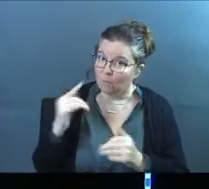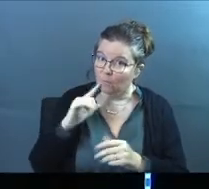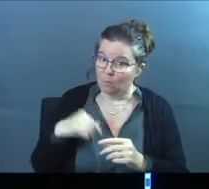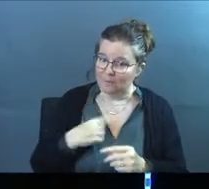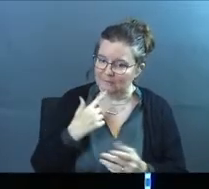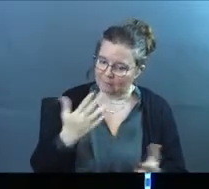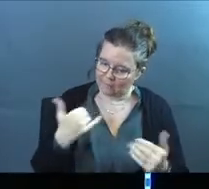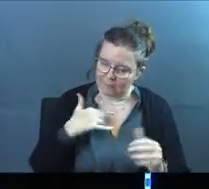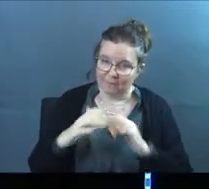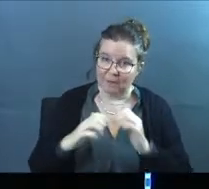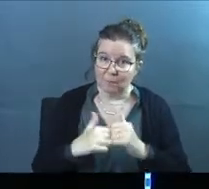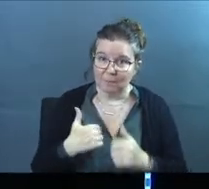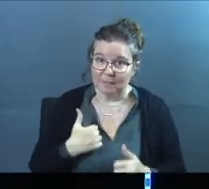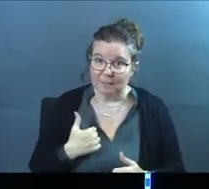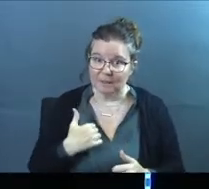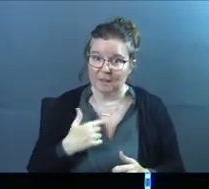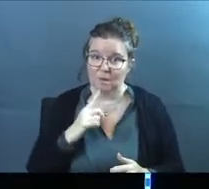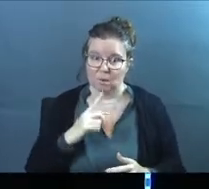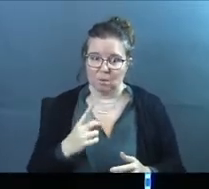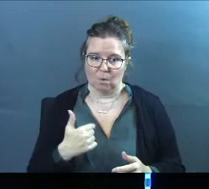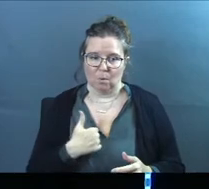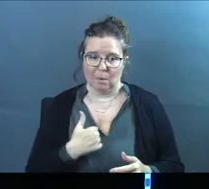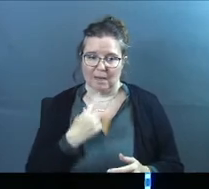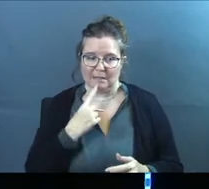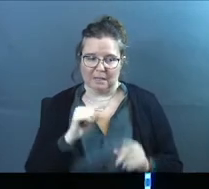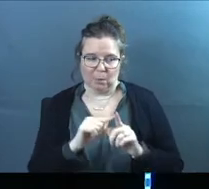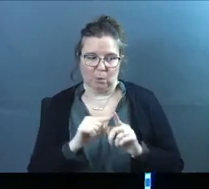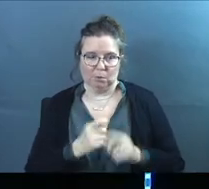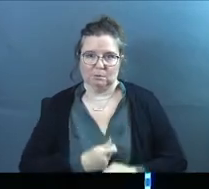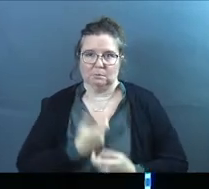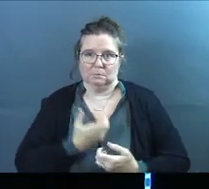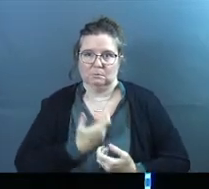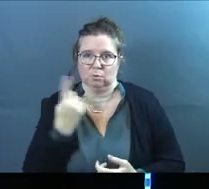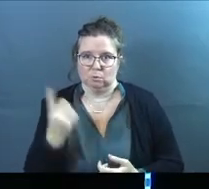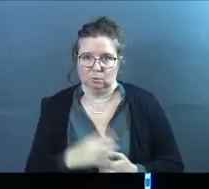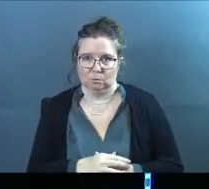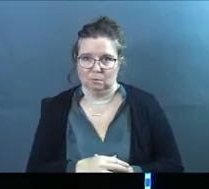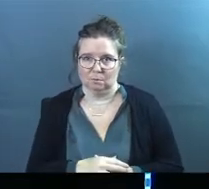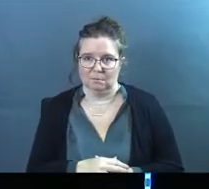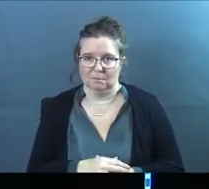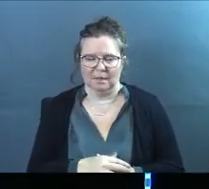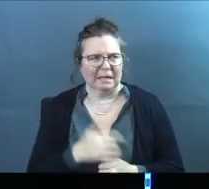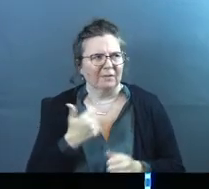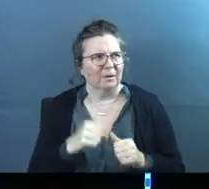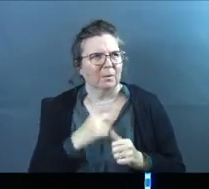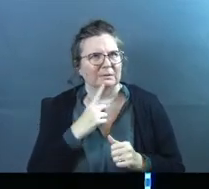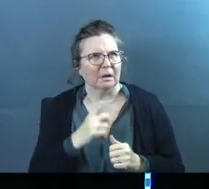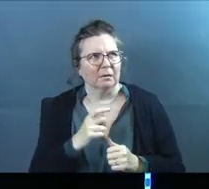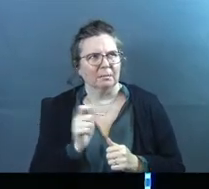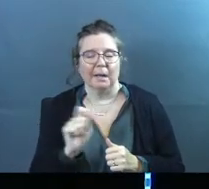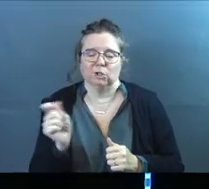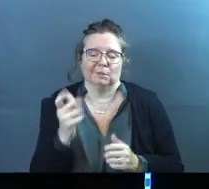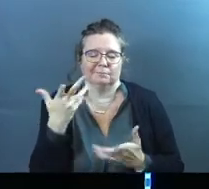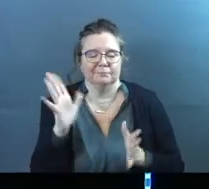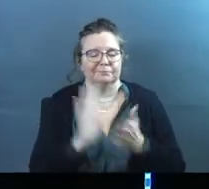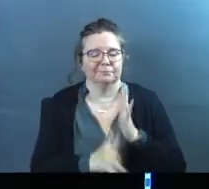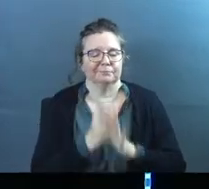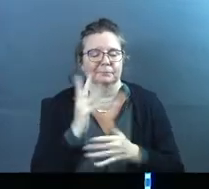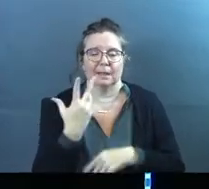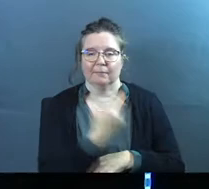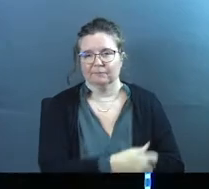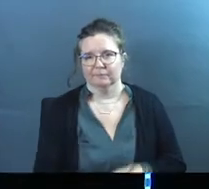for when he says, come have a conversation with me? Is that you just go, I said words to you. Can't even remember what they were. I checked the box though and walked away.